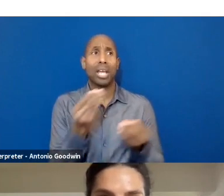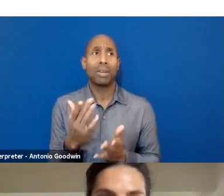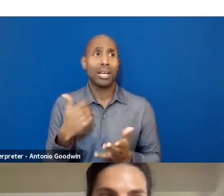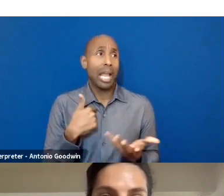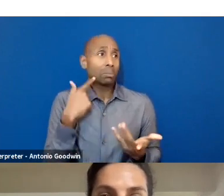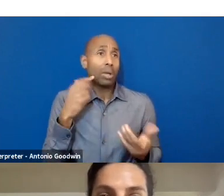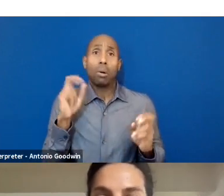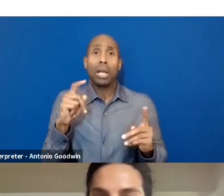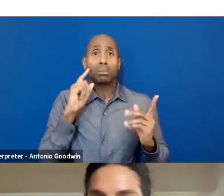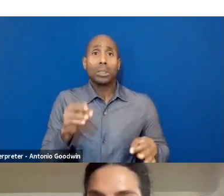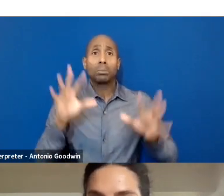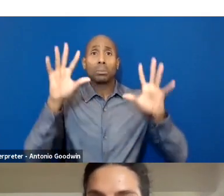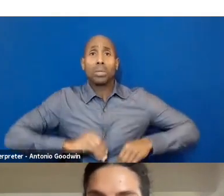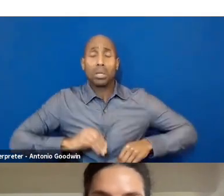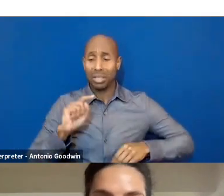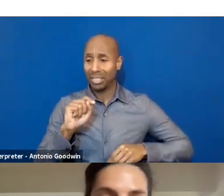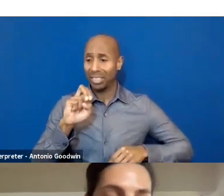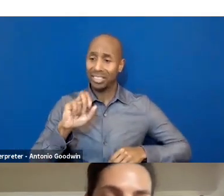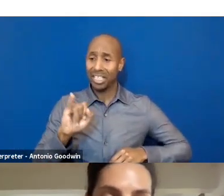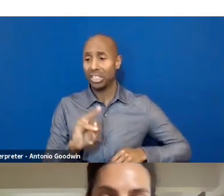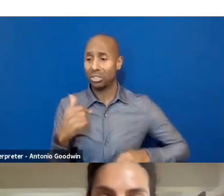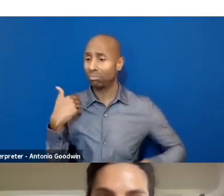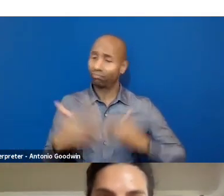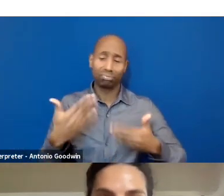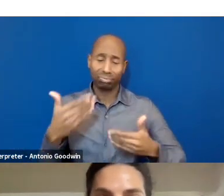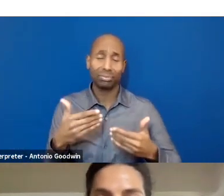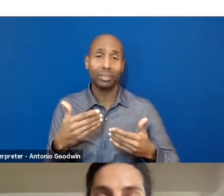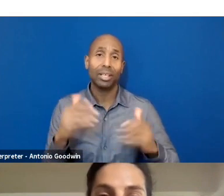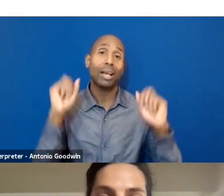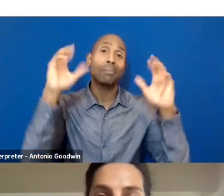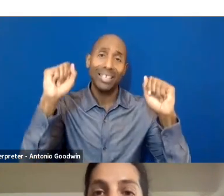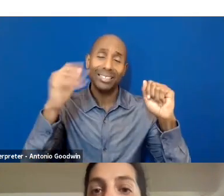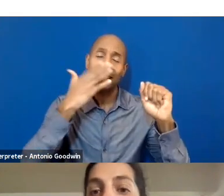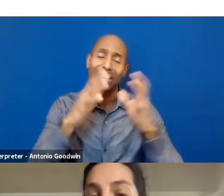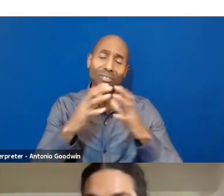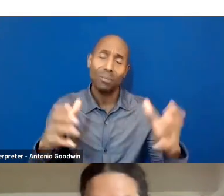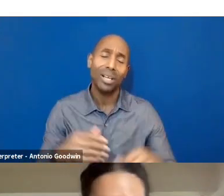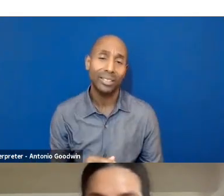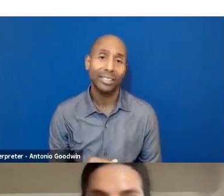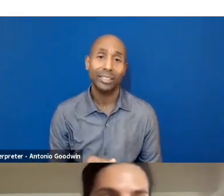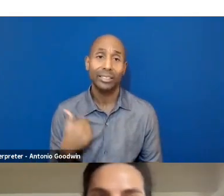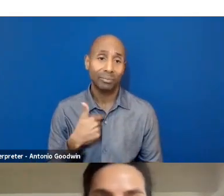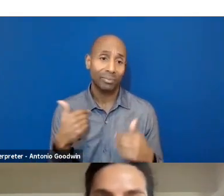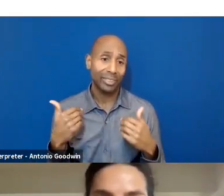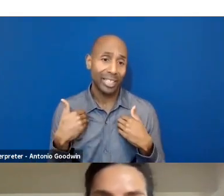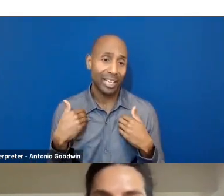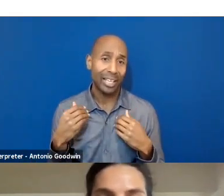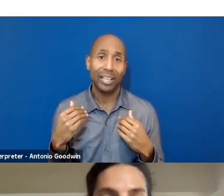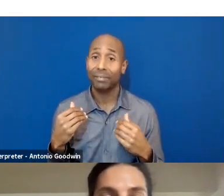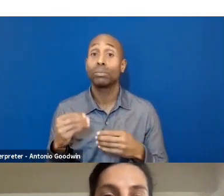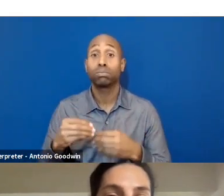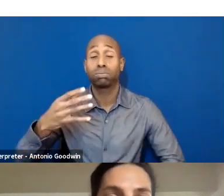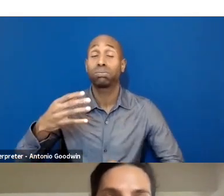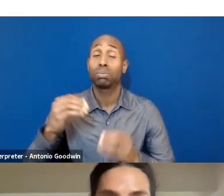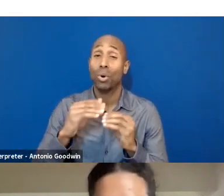cameras and let Teju on. She's on a roll. So you did amazing. Thank you so much. Of course, there are over 25 questions